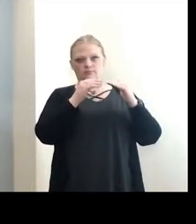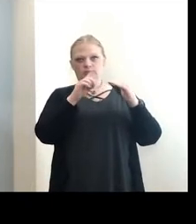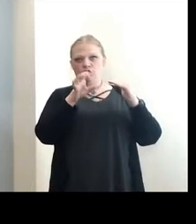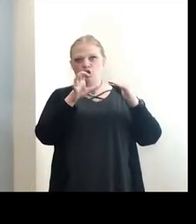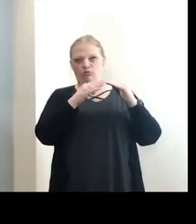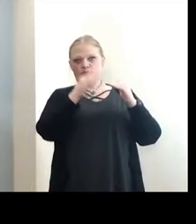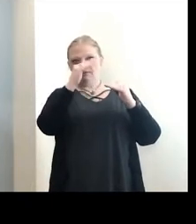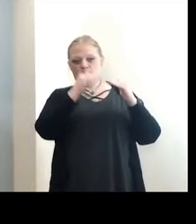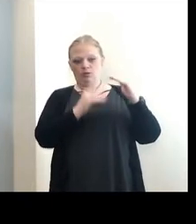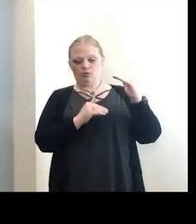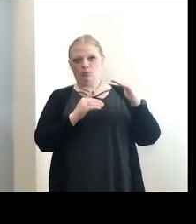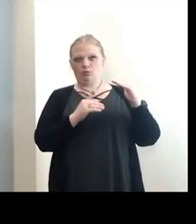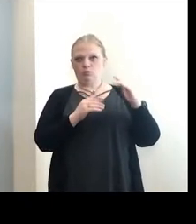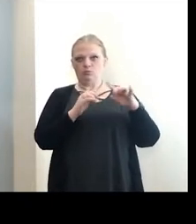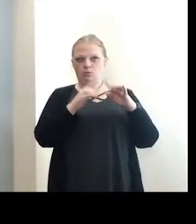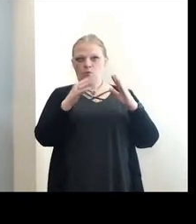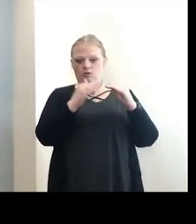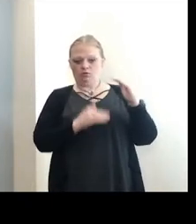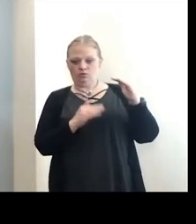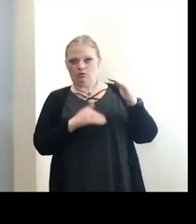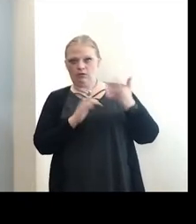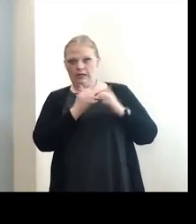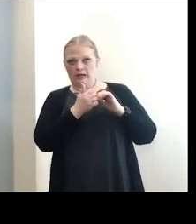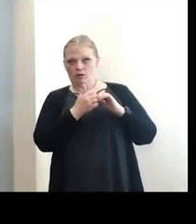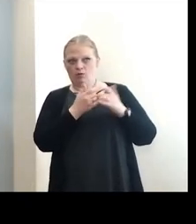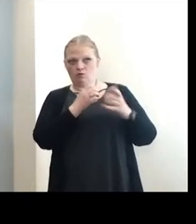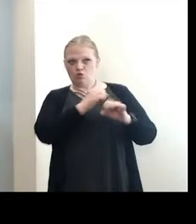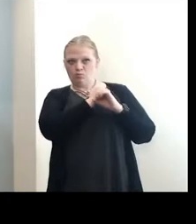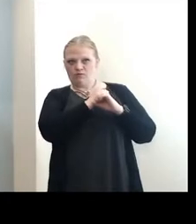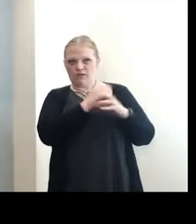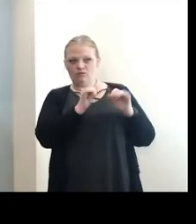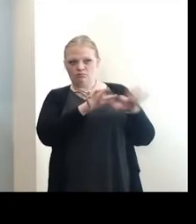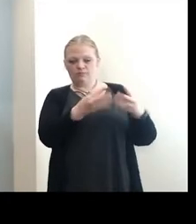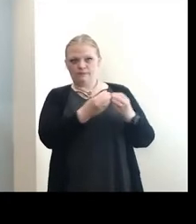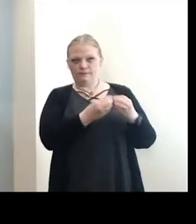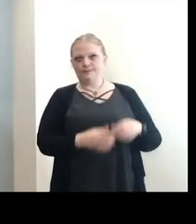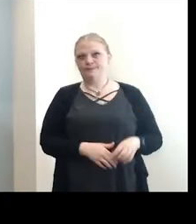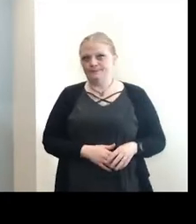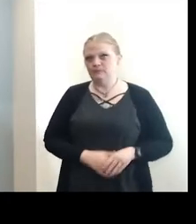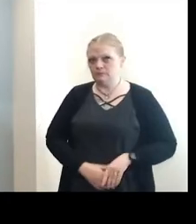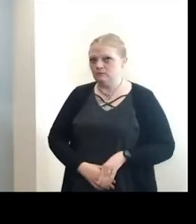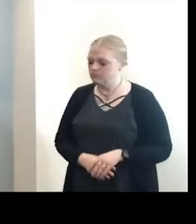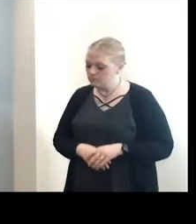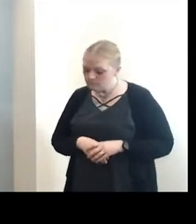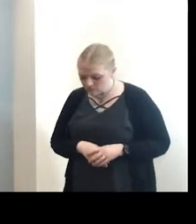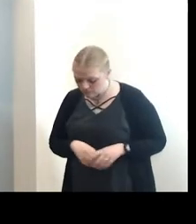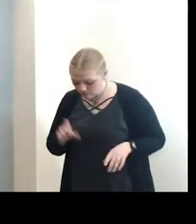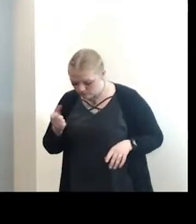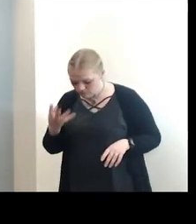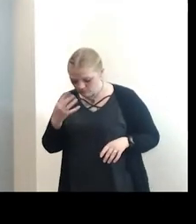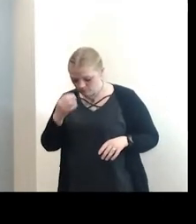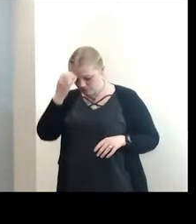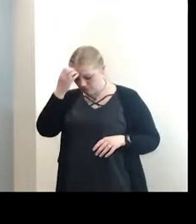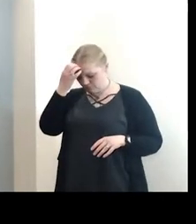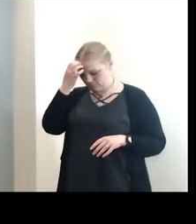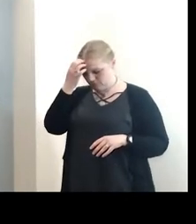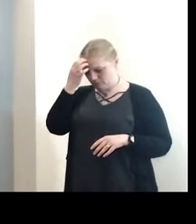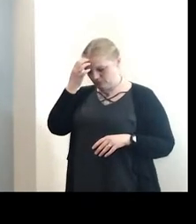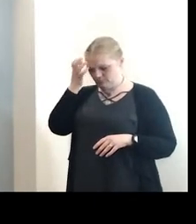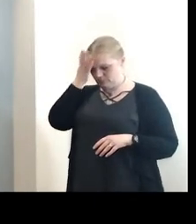because we want to keep that number down and the best way to do it is to prevent the further spread of it. Channel 4, is anyone on?